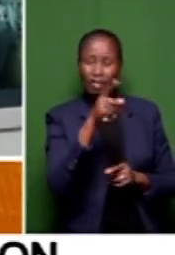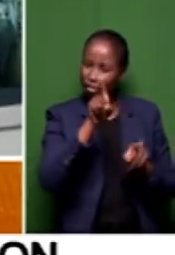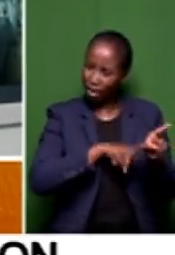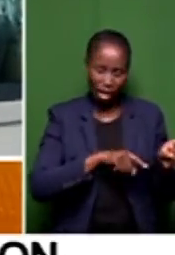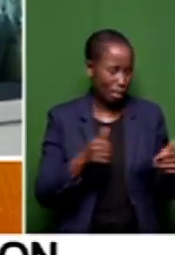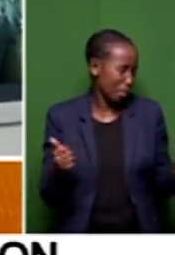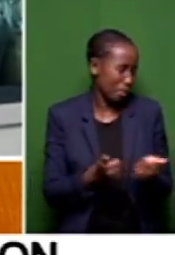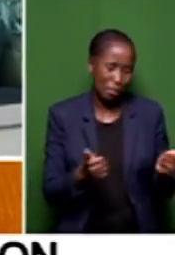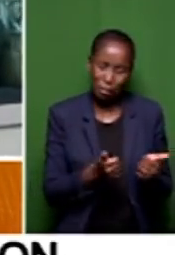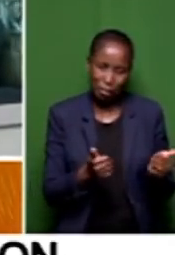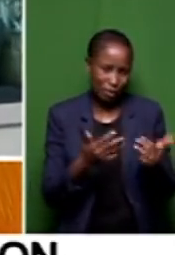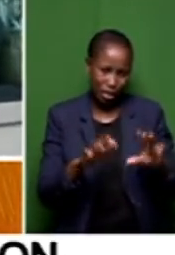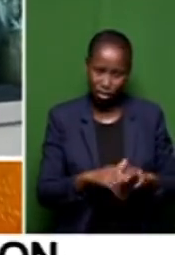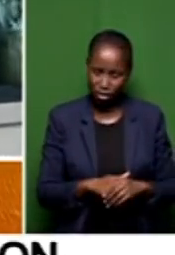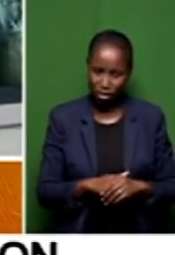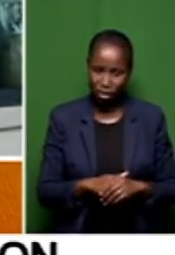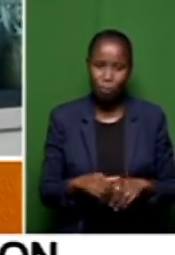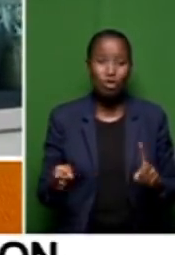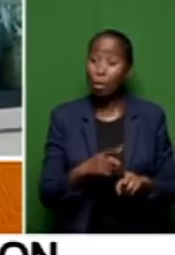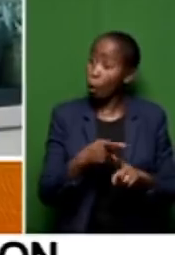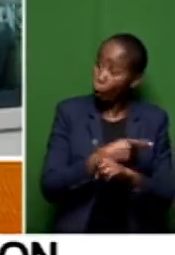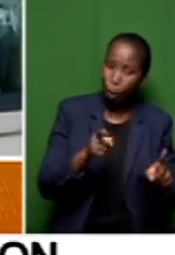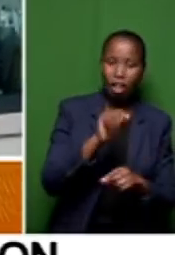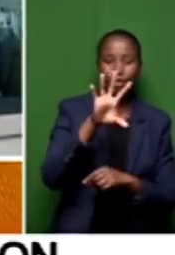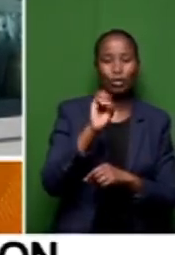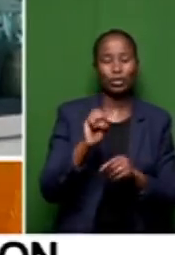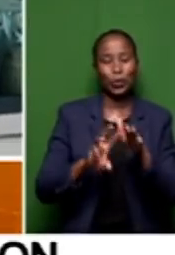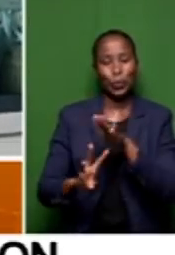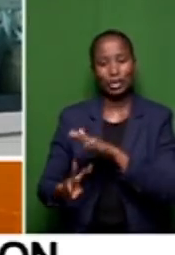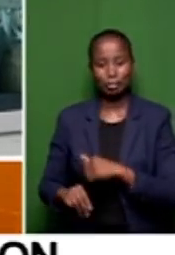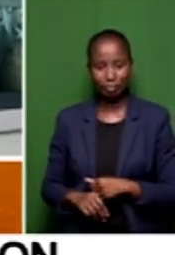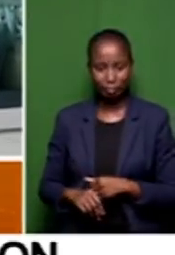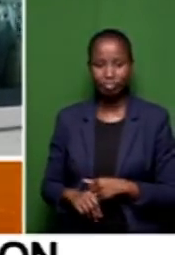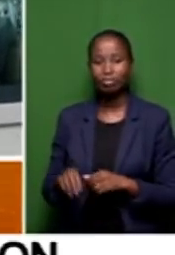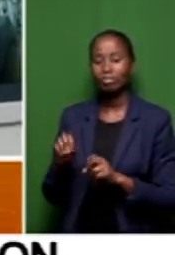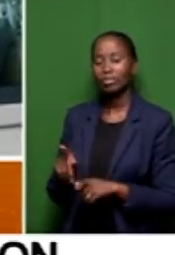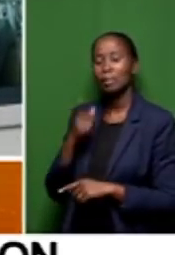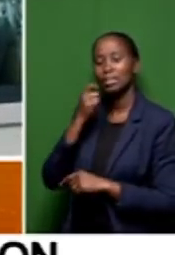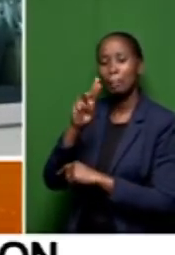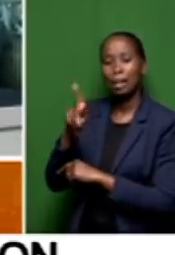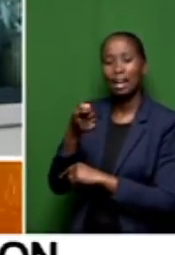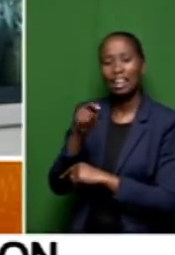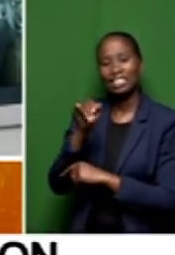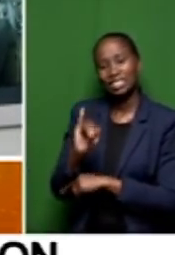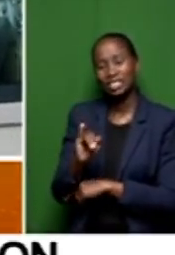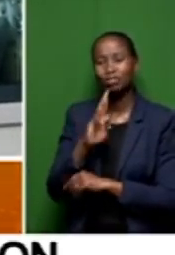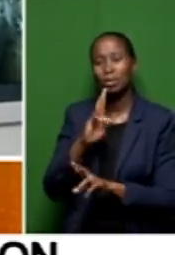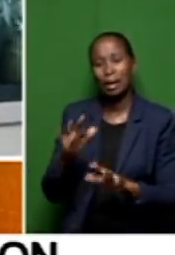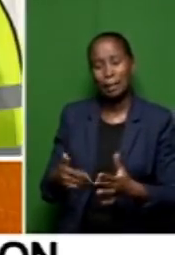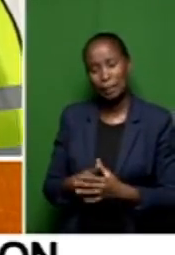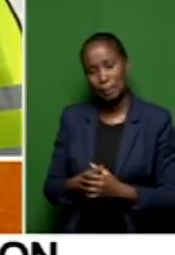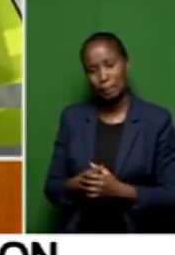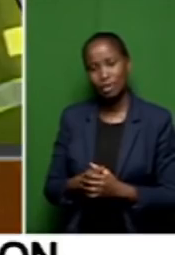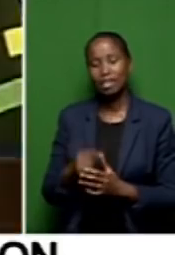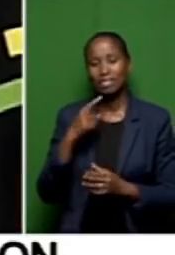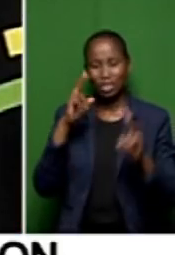municipality. All over your 50 words. I'll come to the other three gentlemen. Mr Pagati, how do you respond to that, the issue of the state